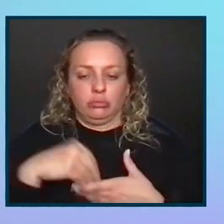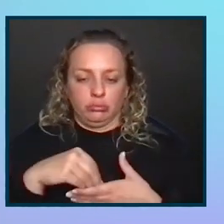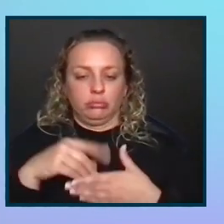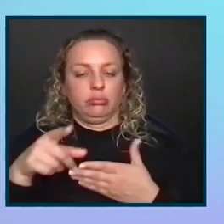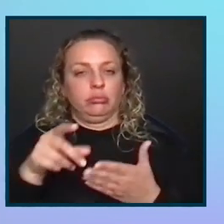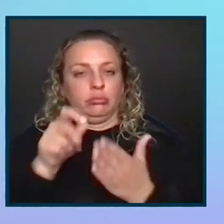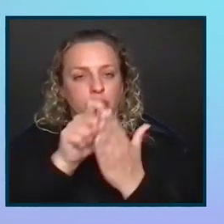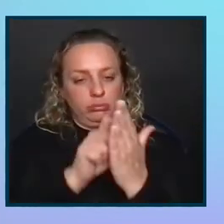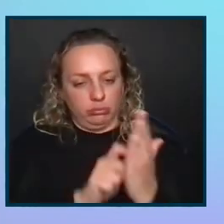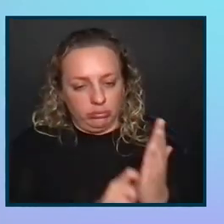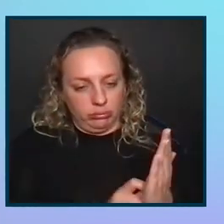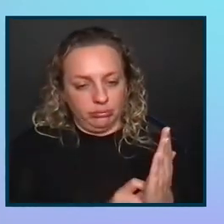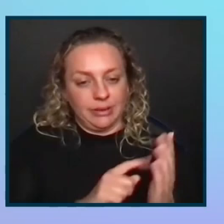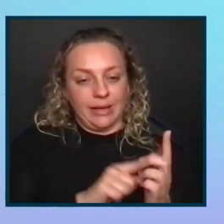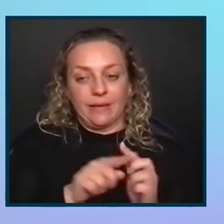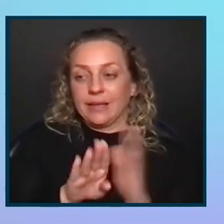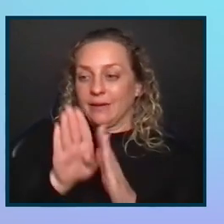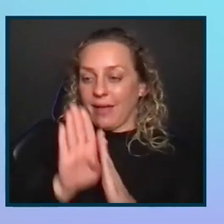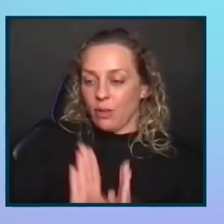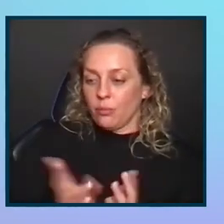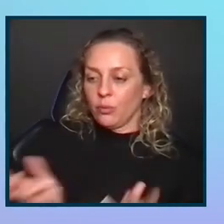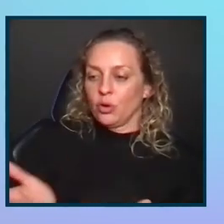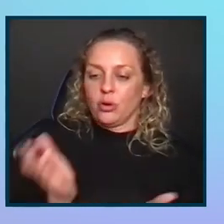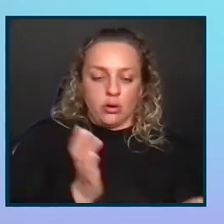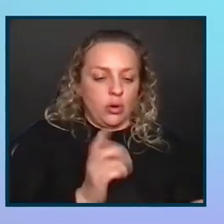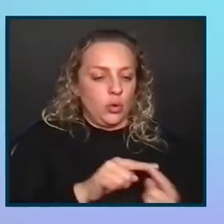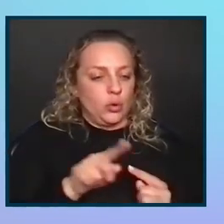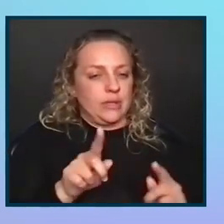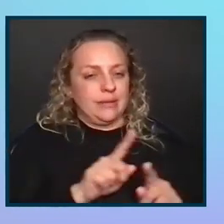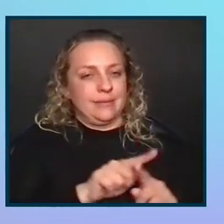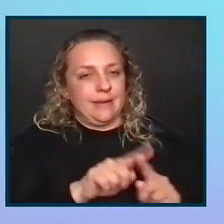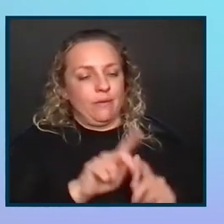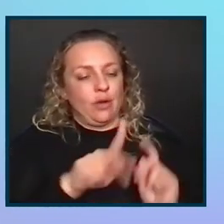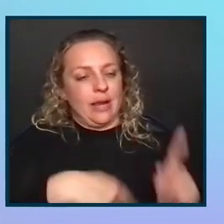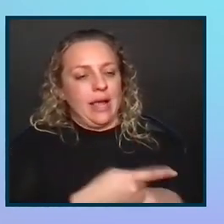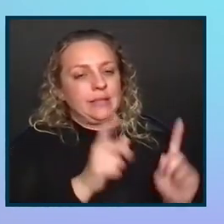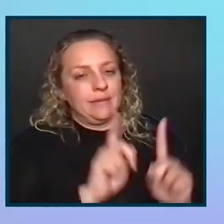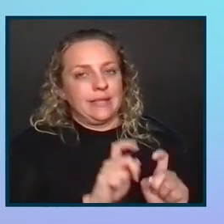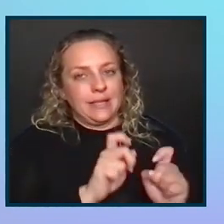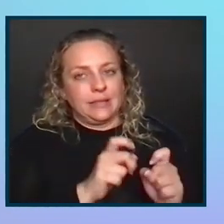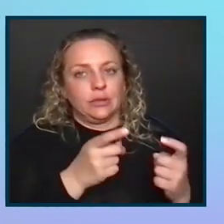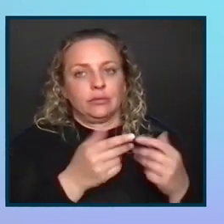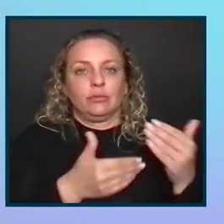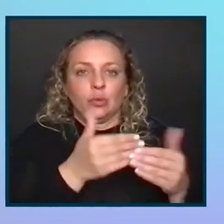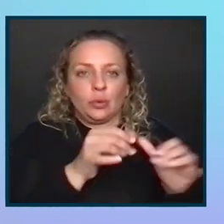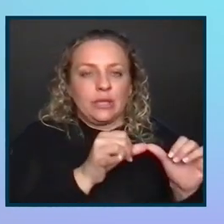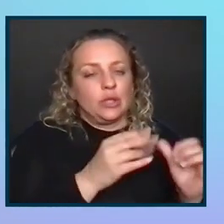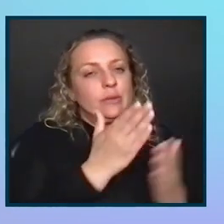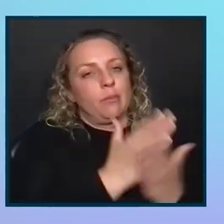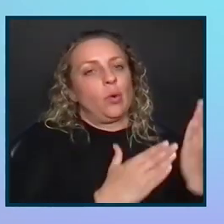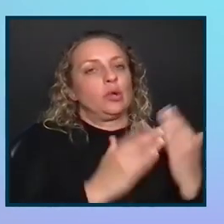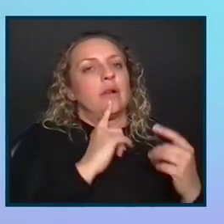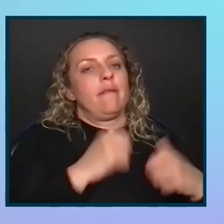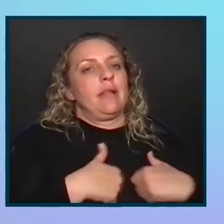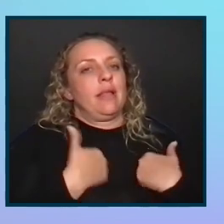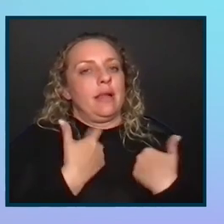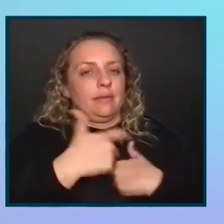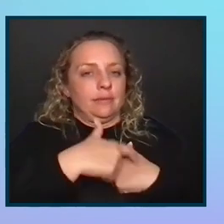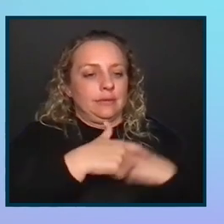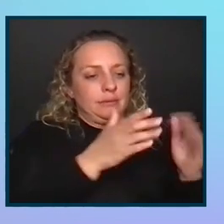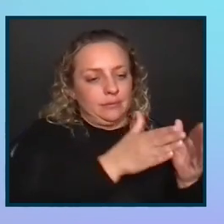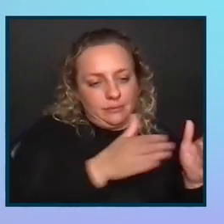that developers use a series of different kinds of testing throughout the engineering portion of the lifecycle. So